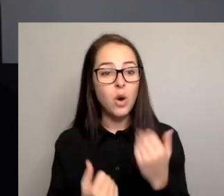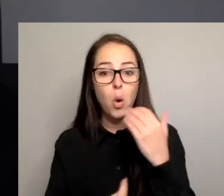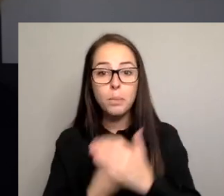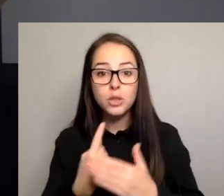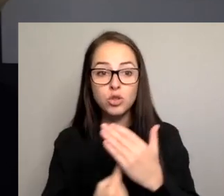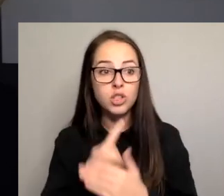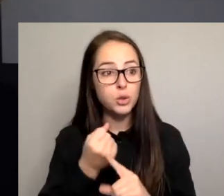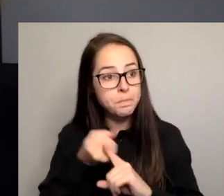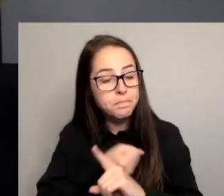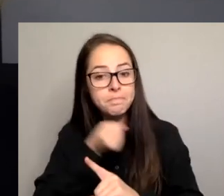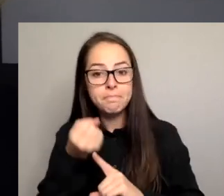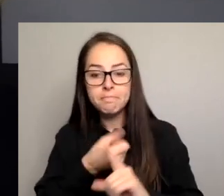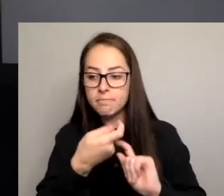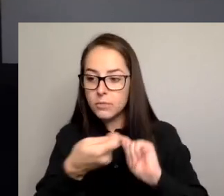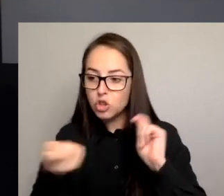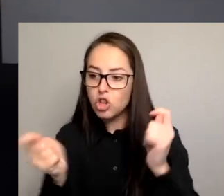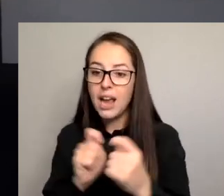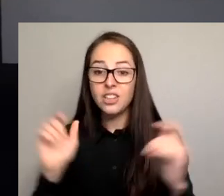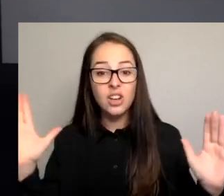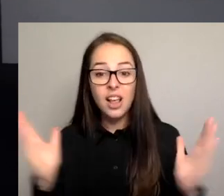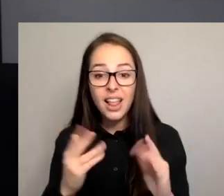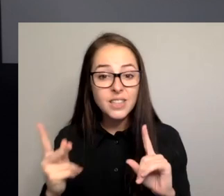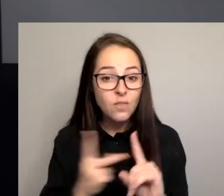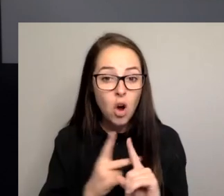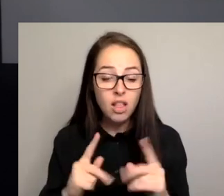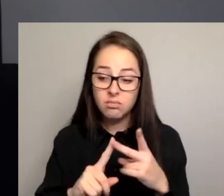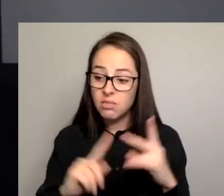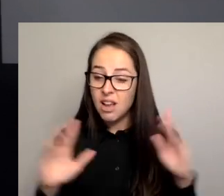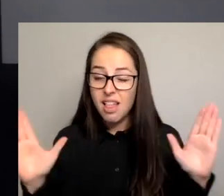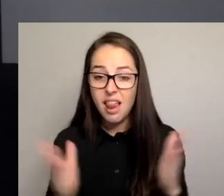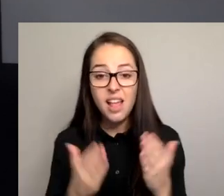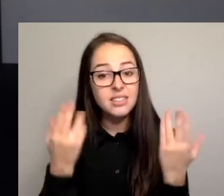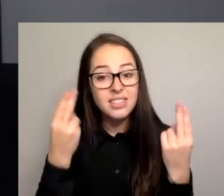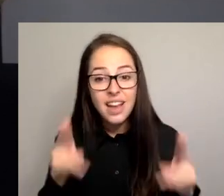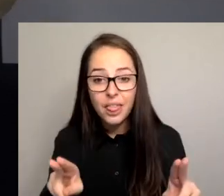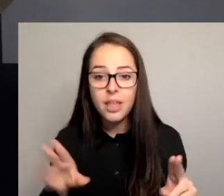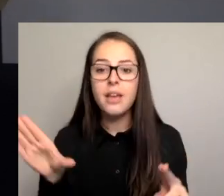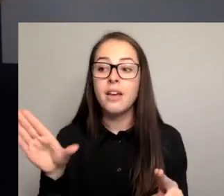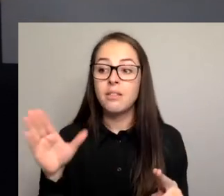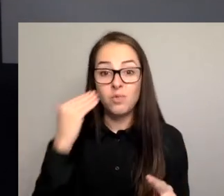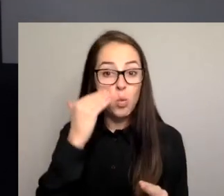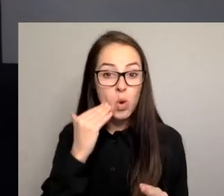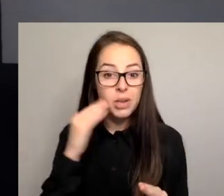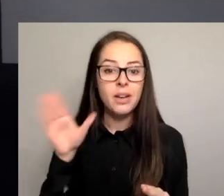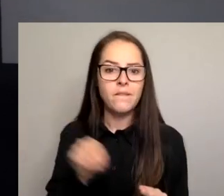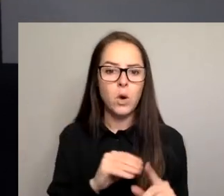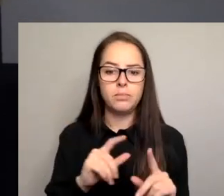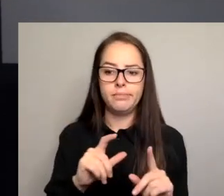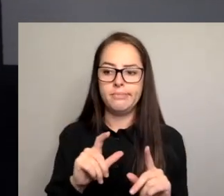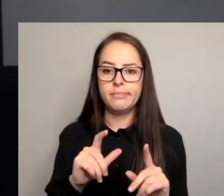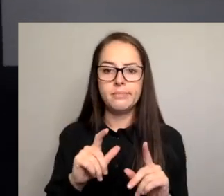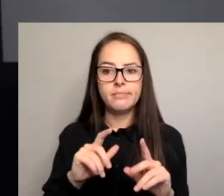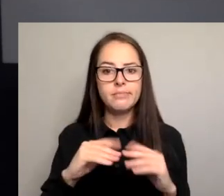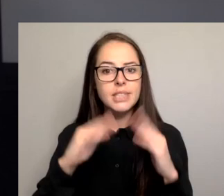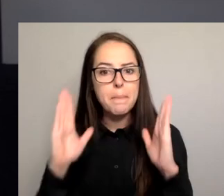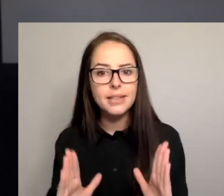violence and we hope less deaths of women from domestic assaults and violence in our community. Thank